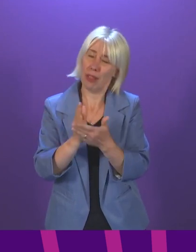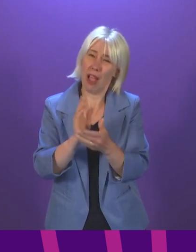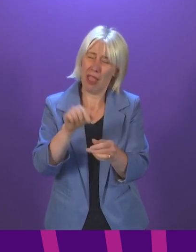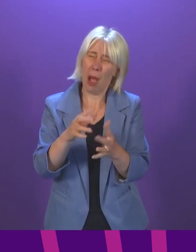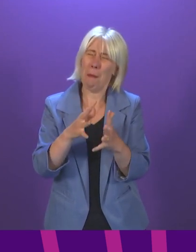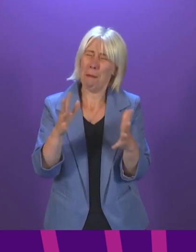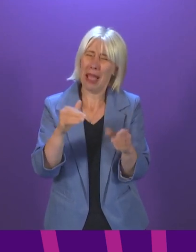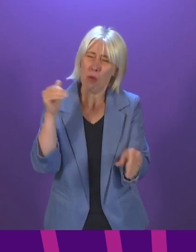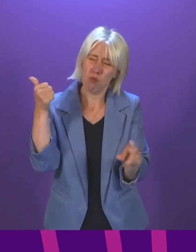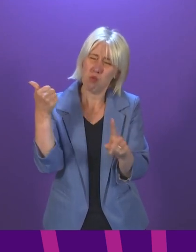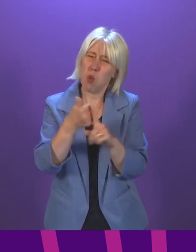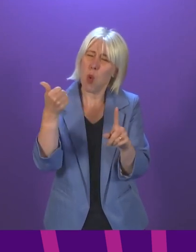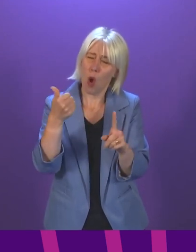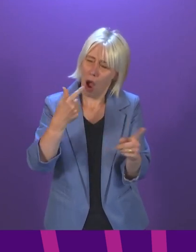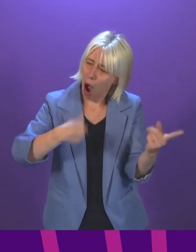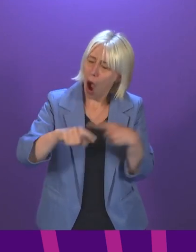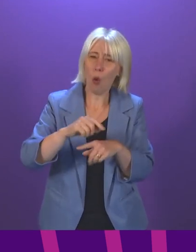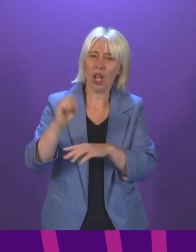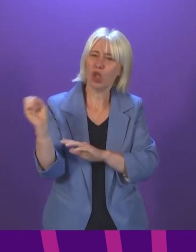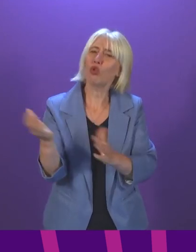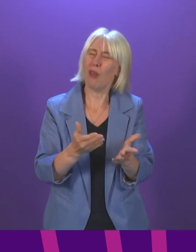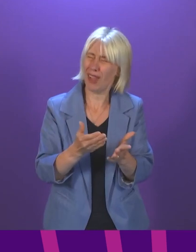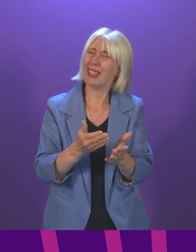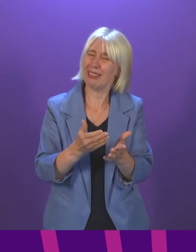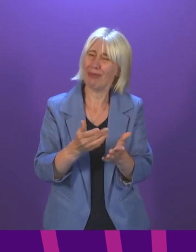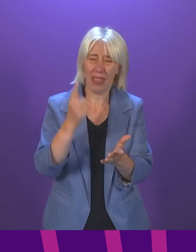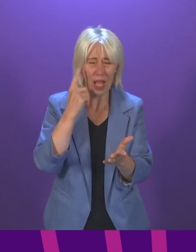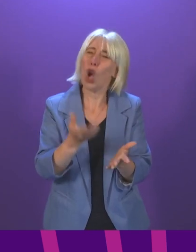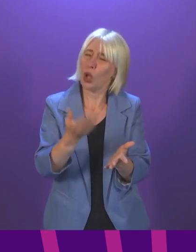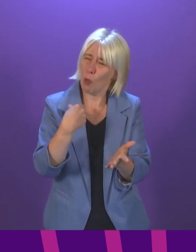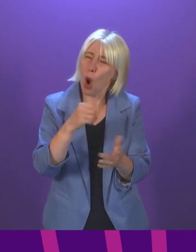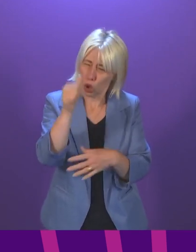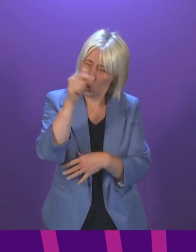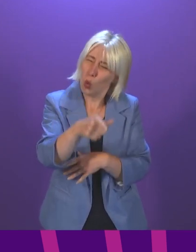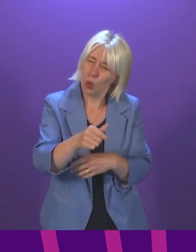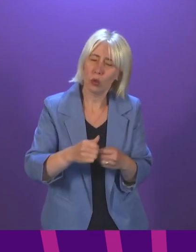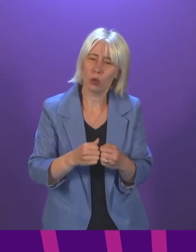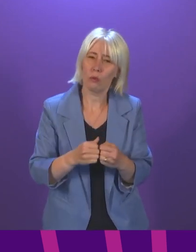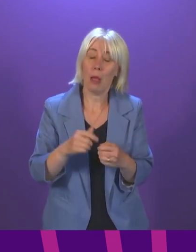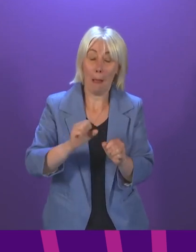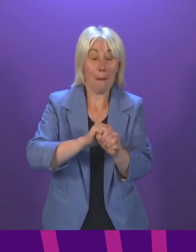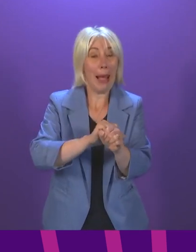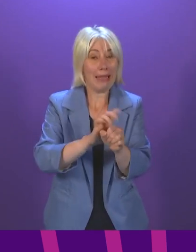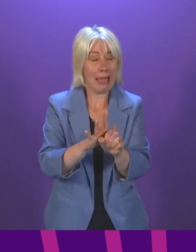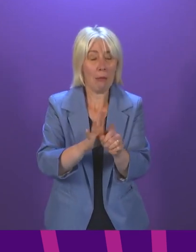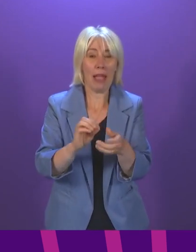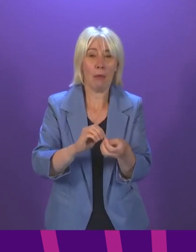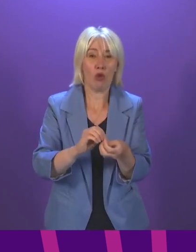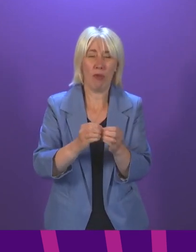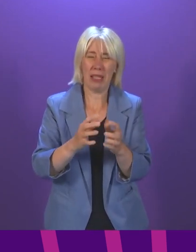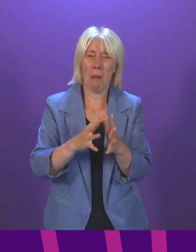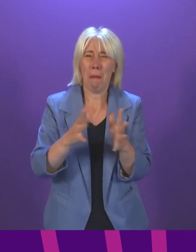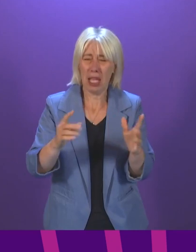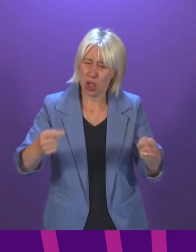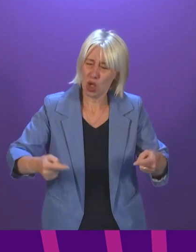health service is dealing with right now. I simply think is stretching credibility. The pandemic has created the most challenging